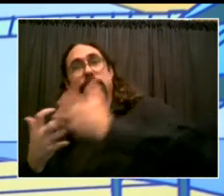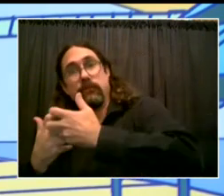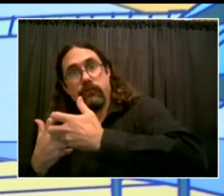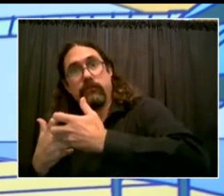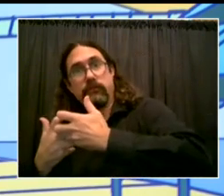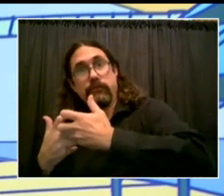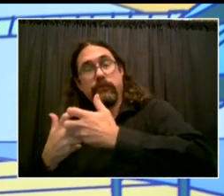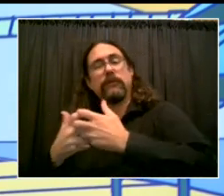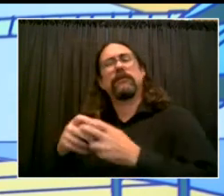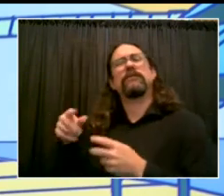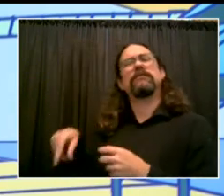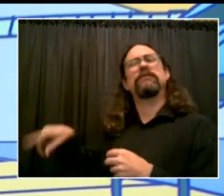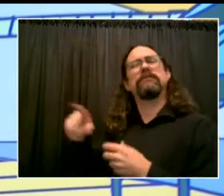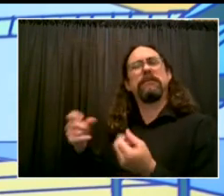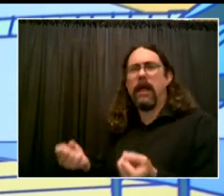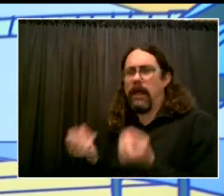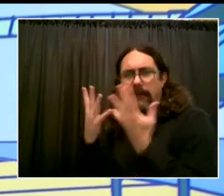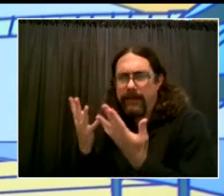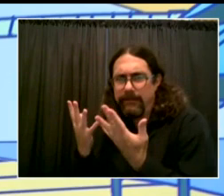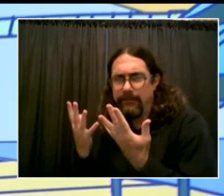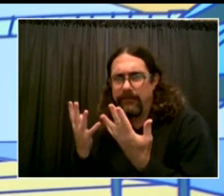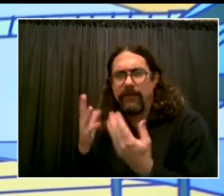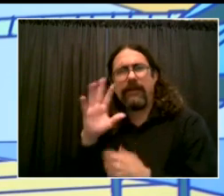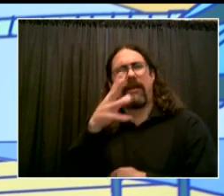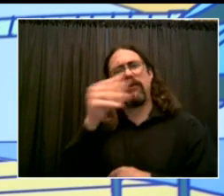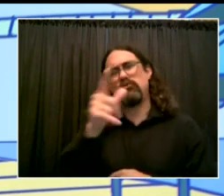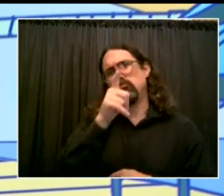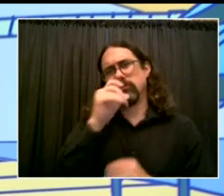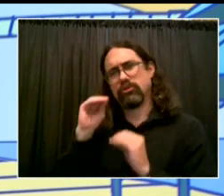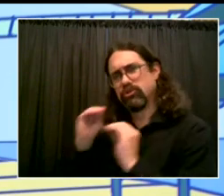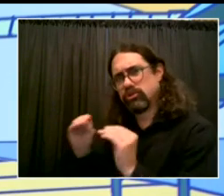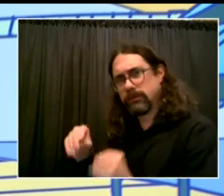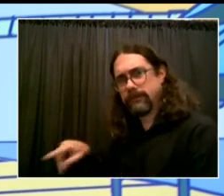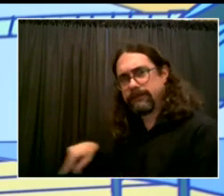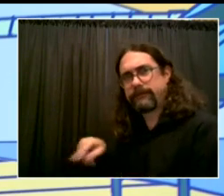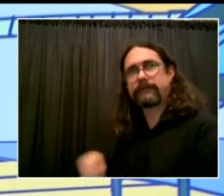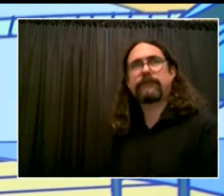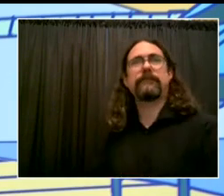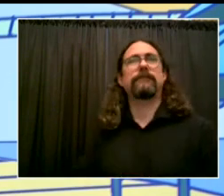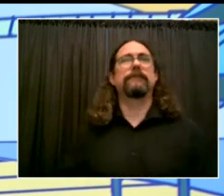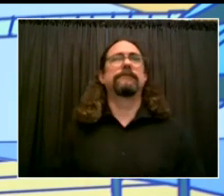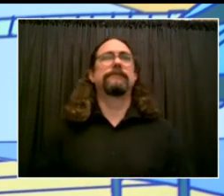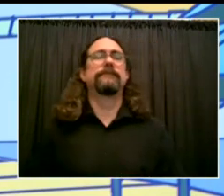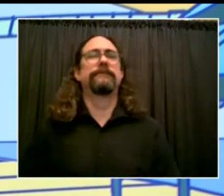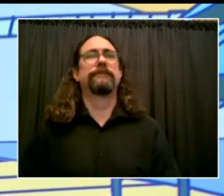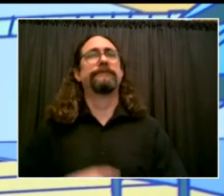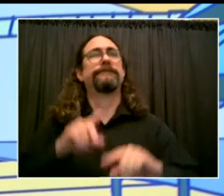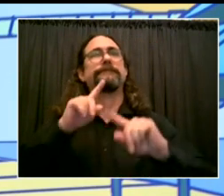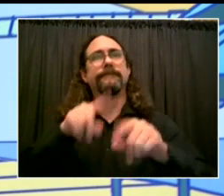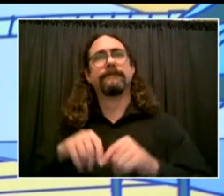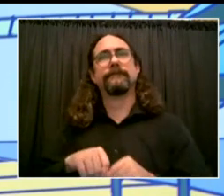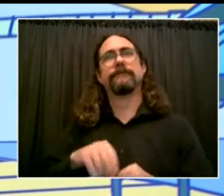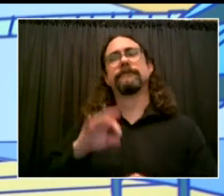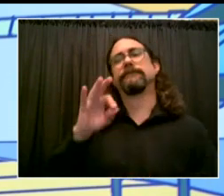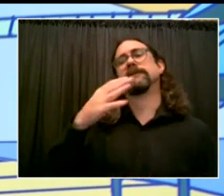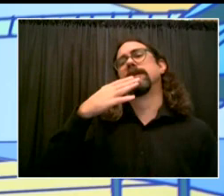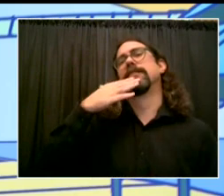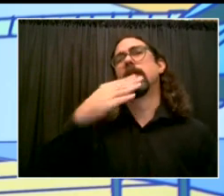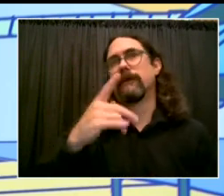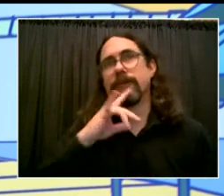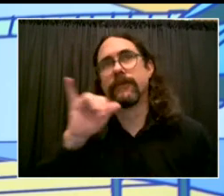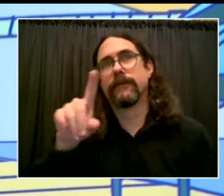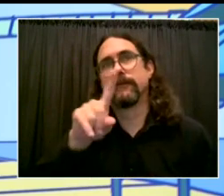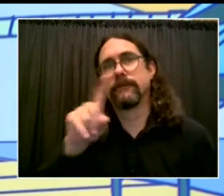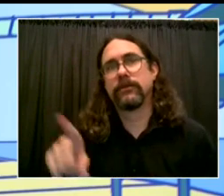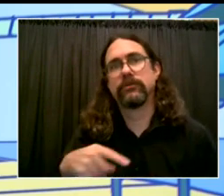and I want to get the Chancellor into this as well. Just to emphasize, Elizabeth,